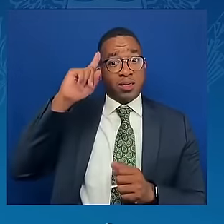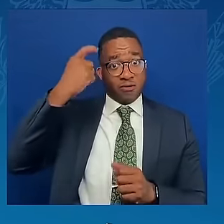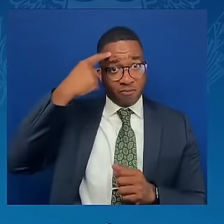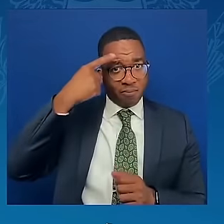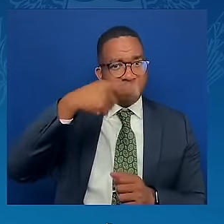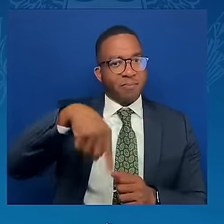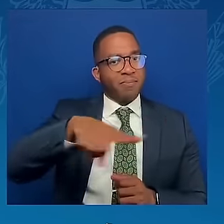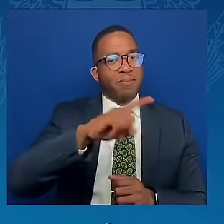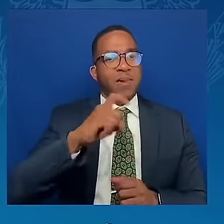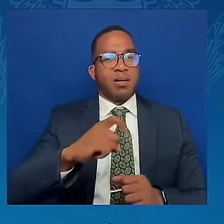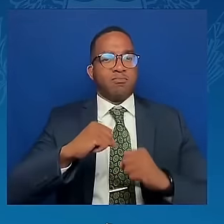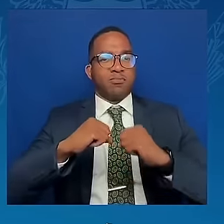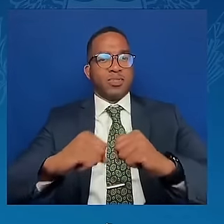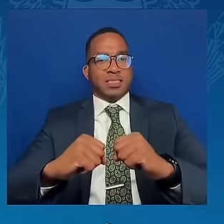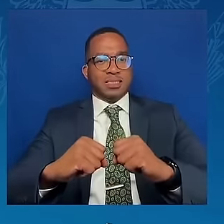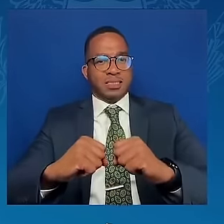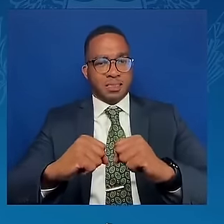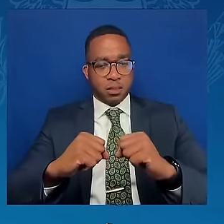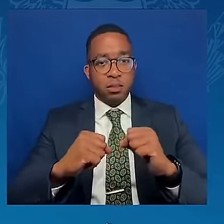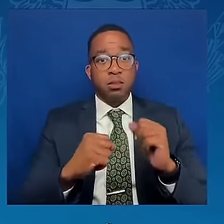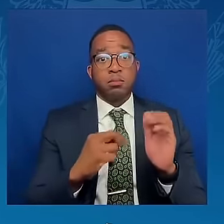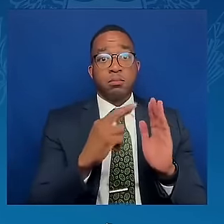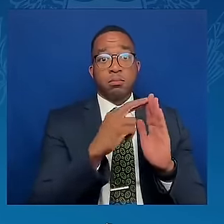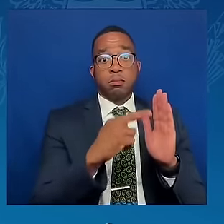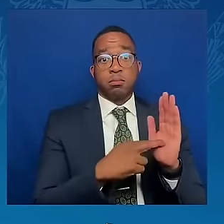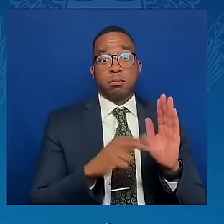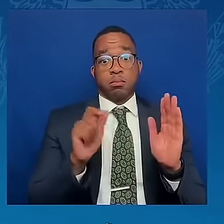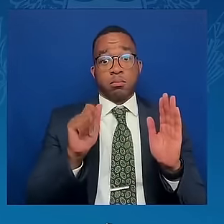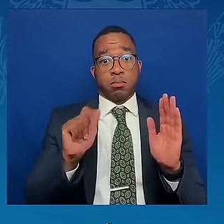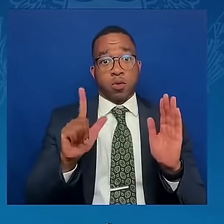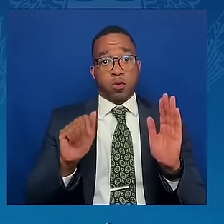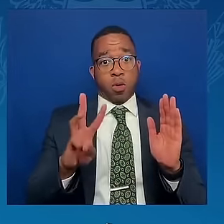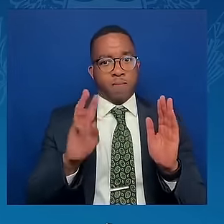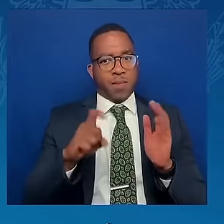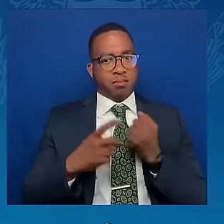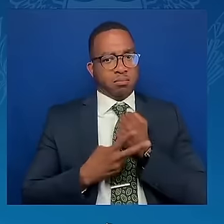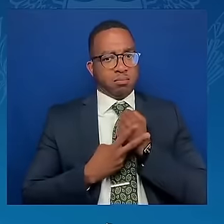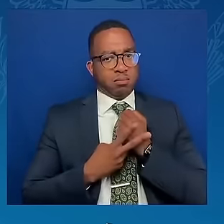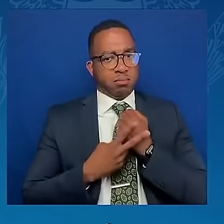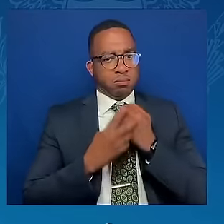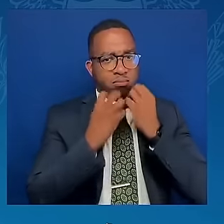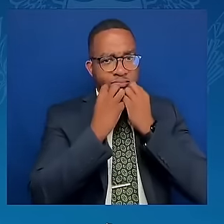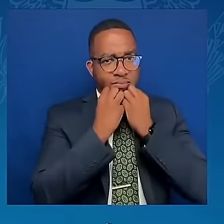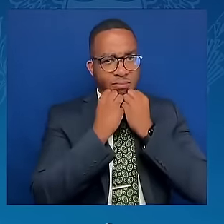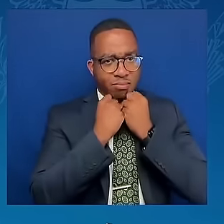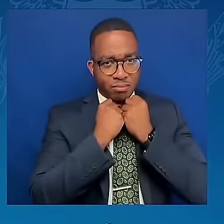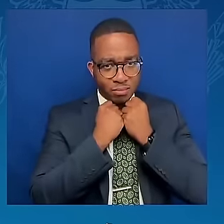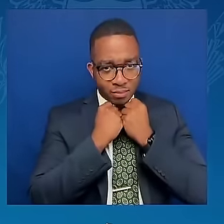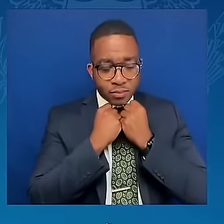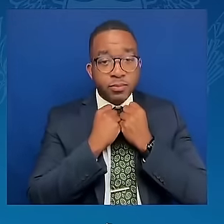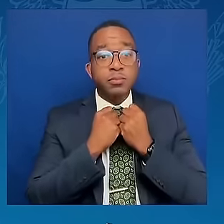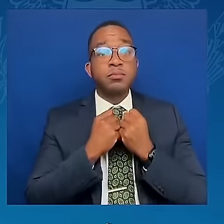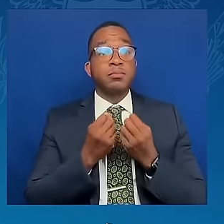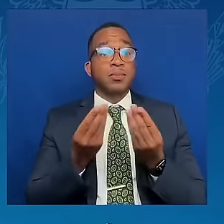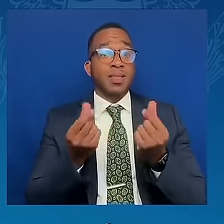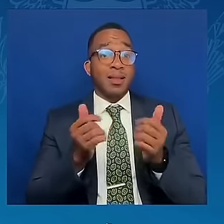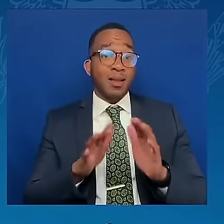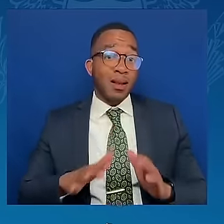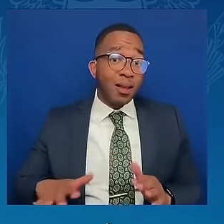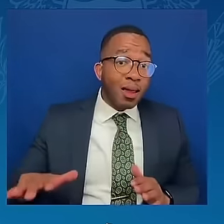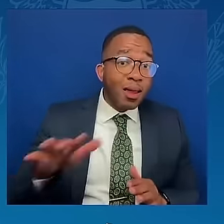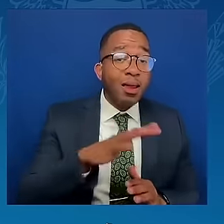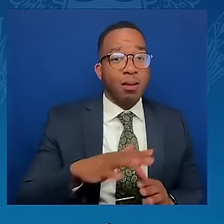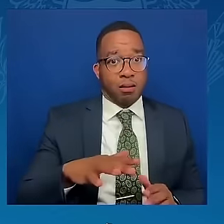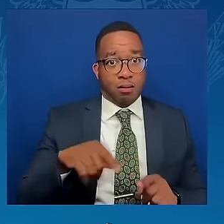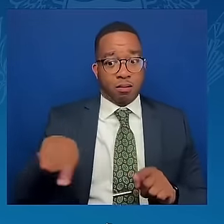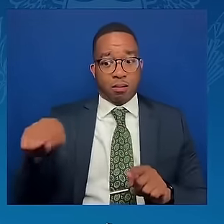be cherished. Sovereignty and territorial integrity of all states must be respected. And